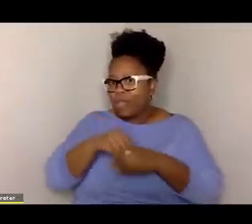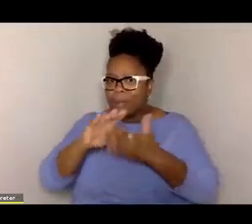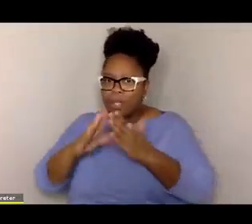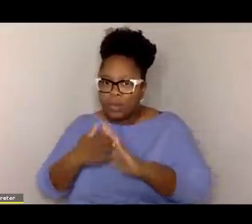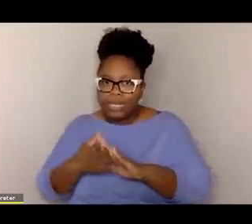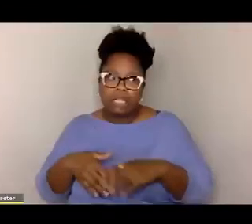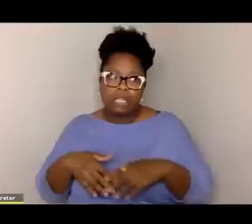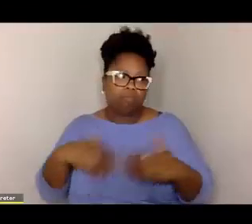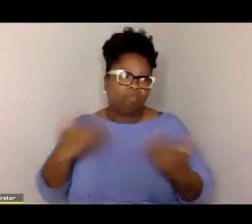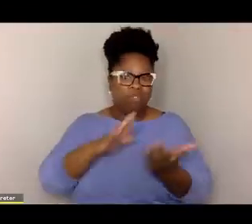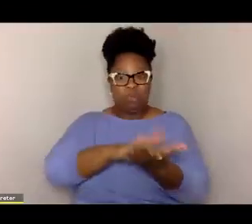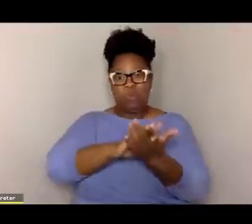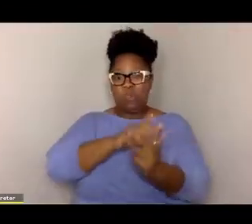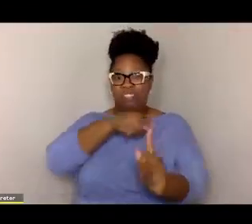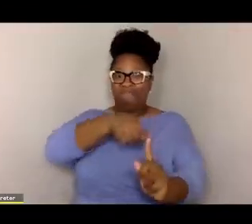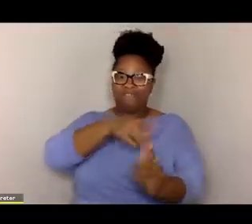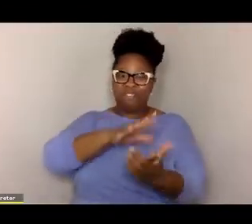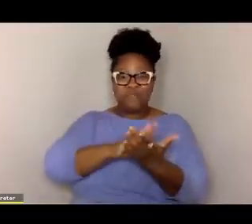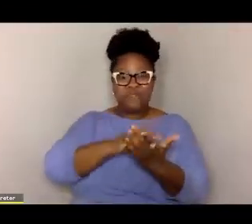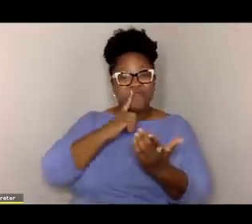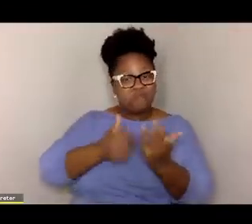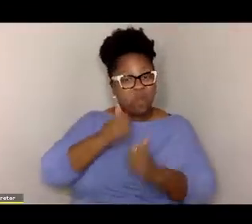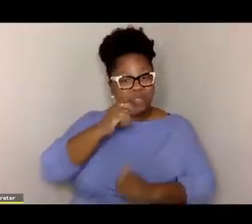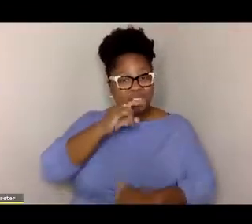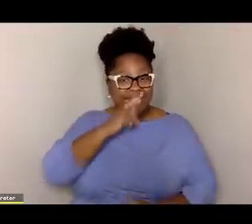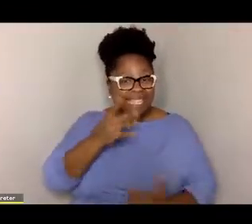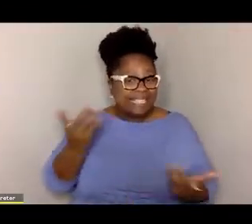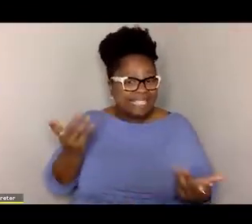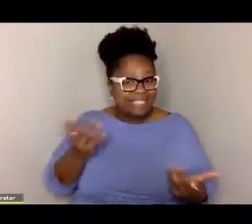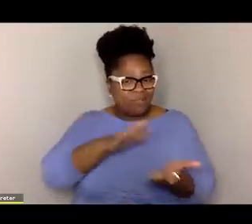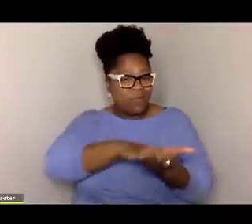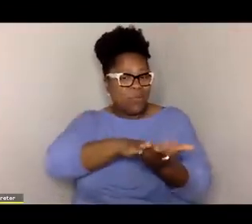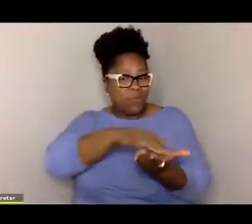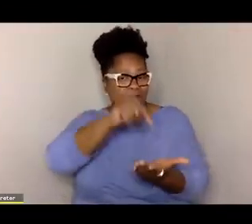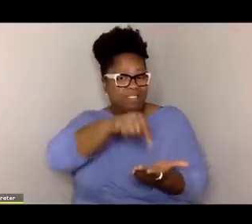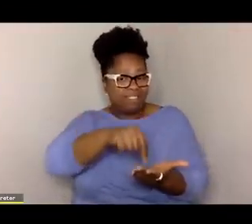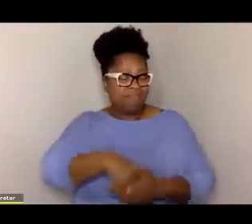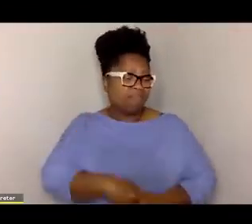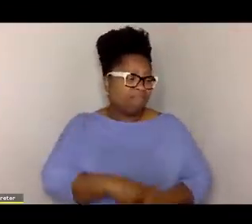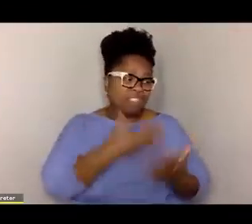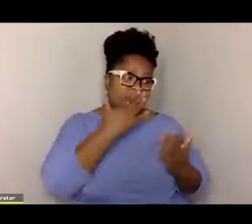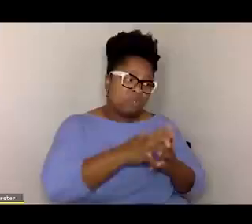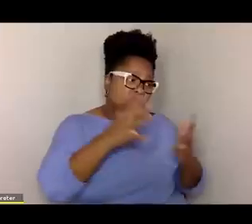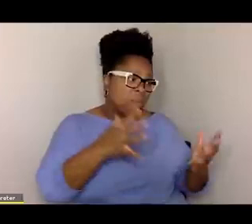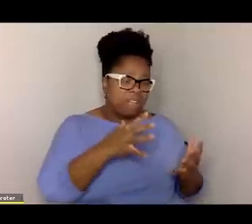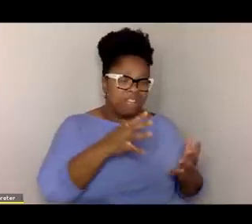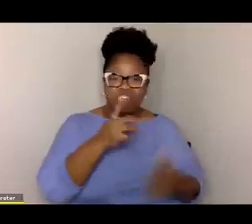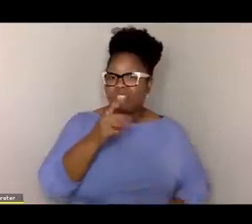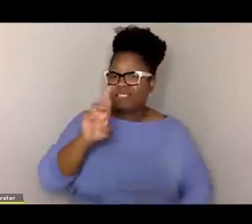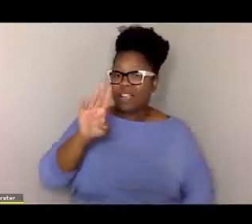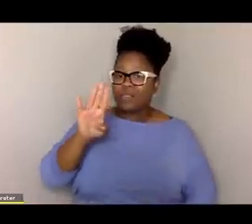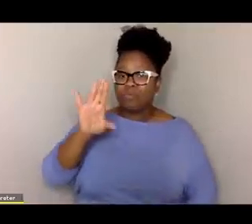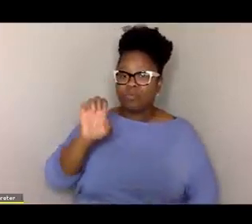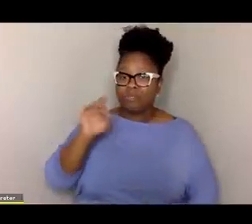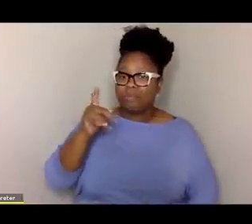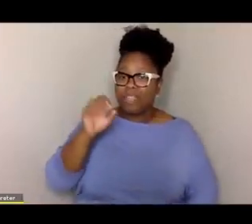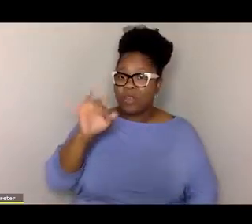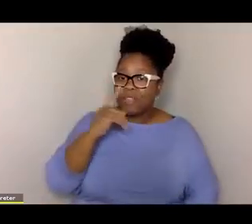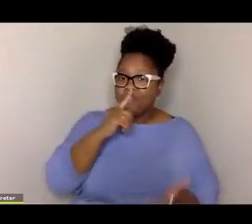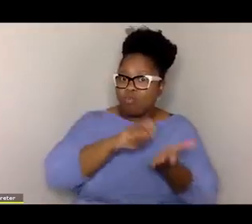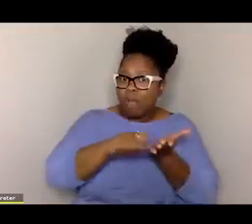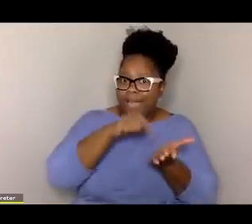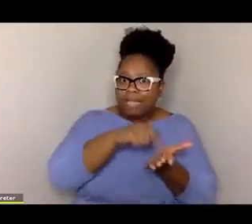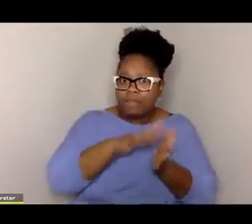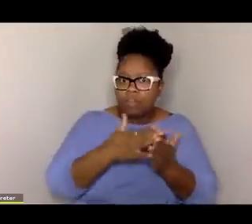or communities or, you know, schools. It's schools for most kids. Yeah. Thank you so much, Dr. Bruce Perry,